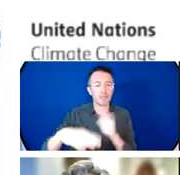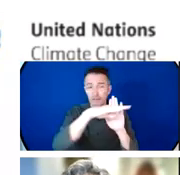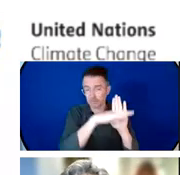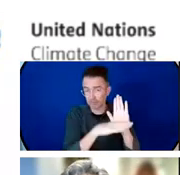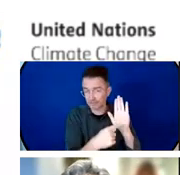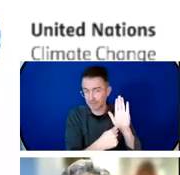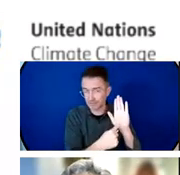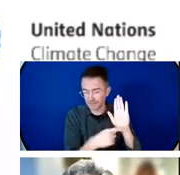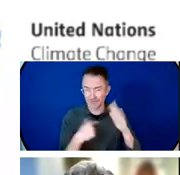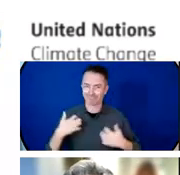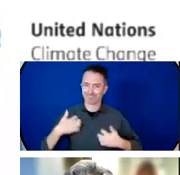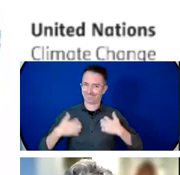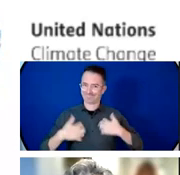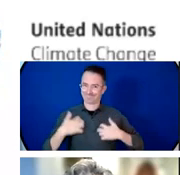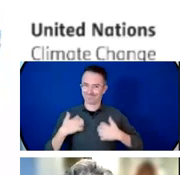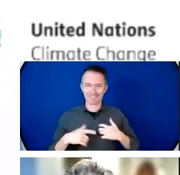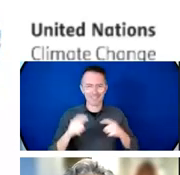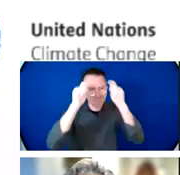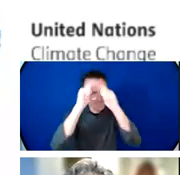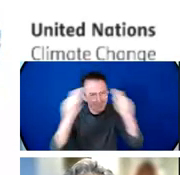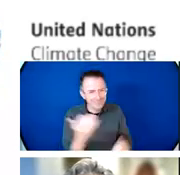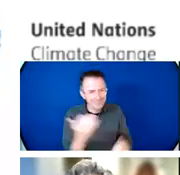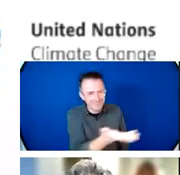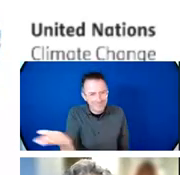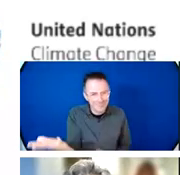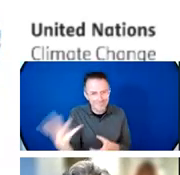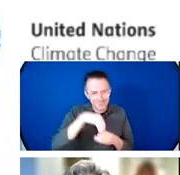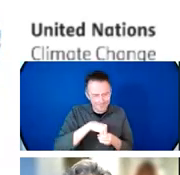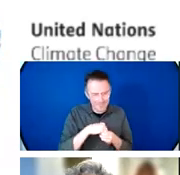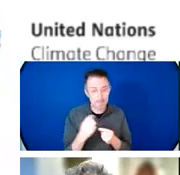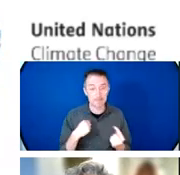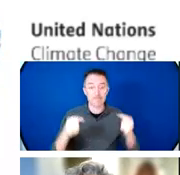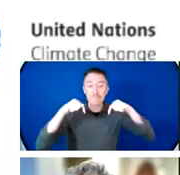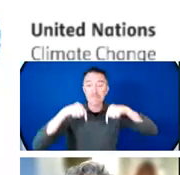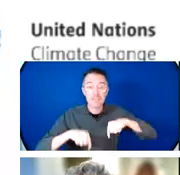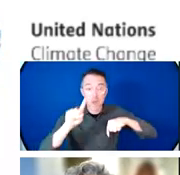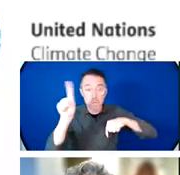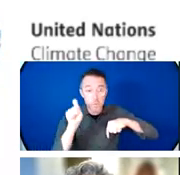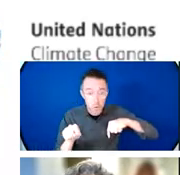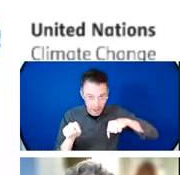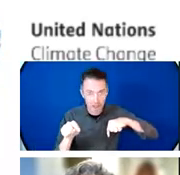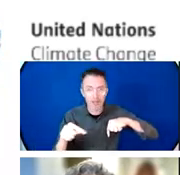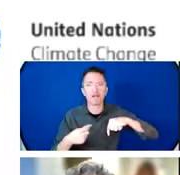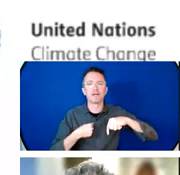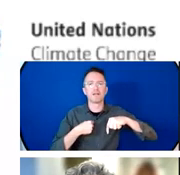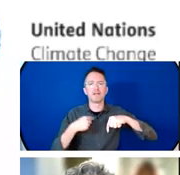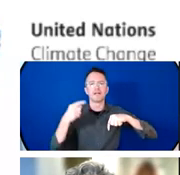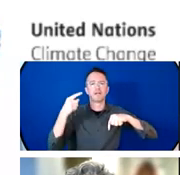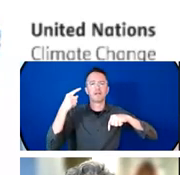are here today because we all know that climate change is one of the all-defining phenomenas of our time.